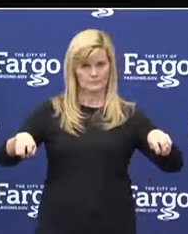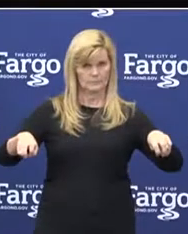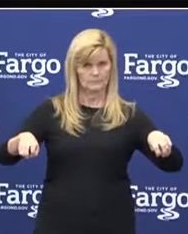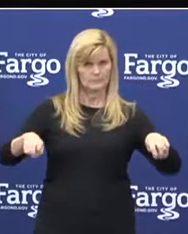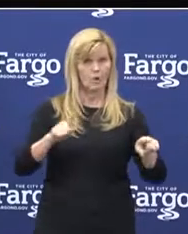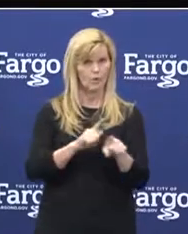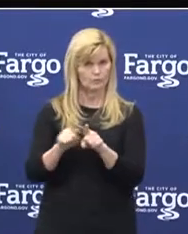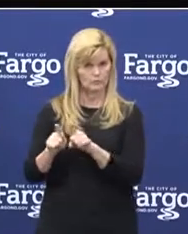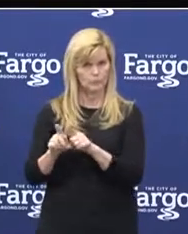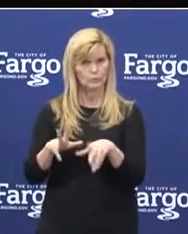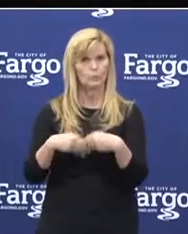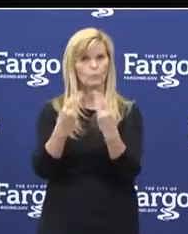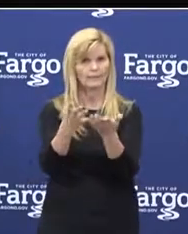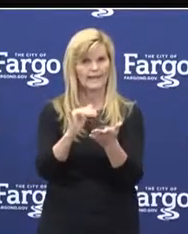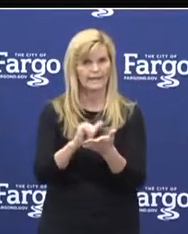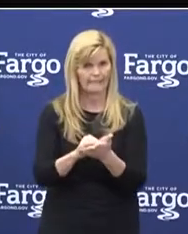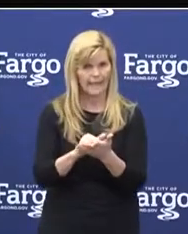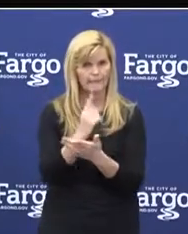example.